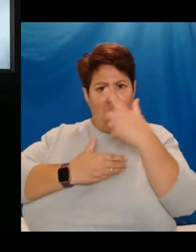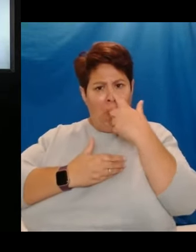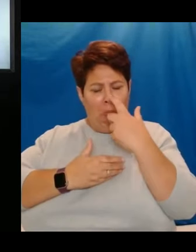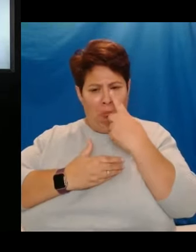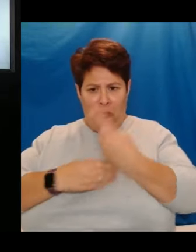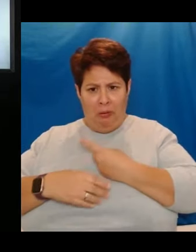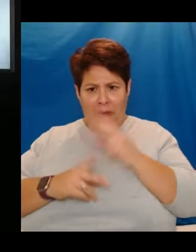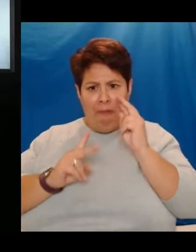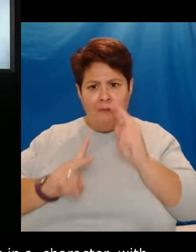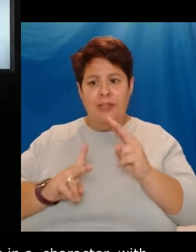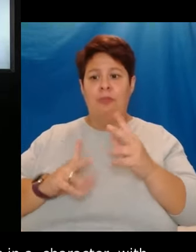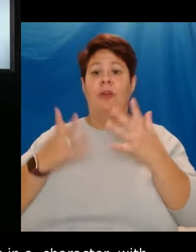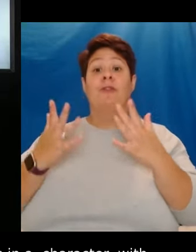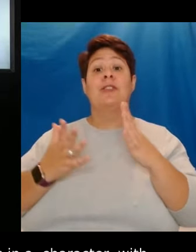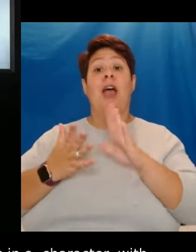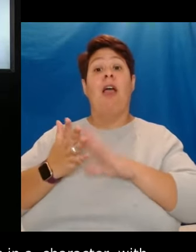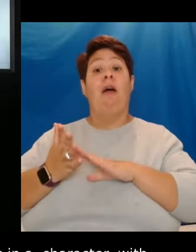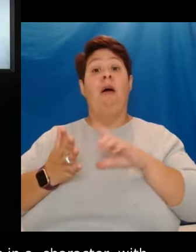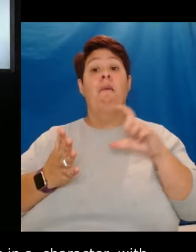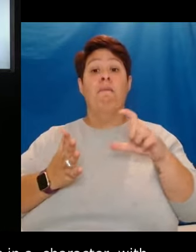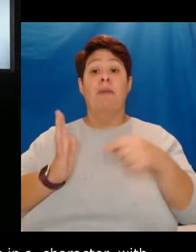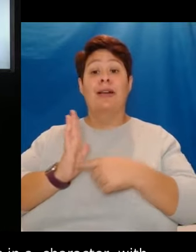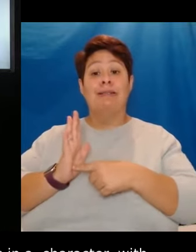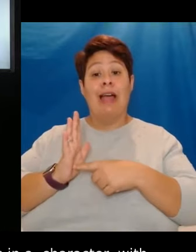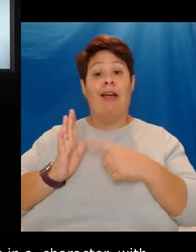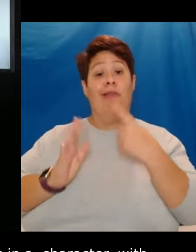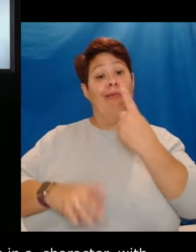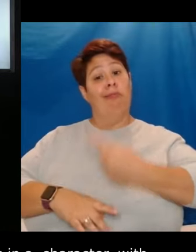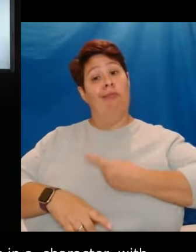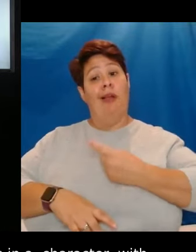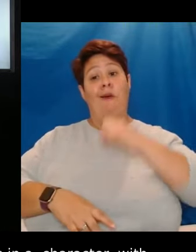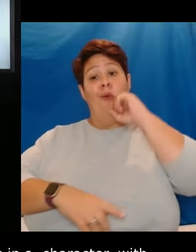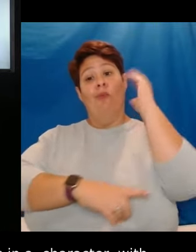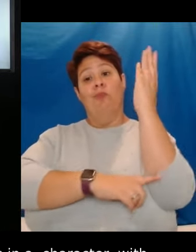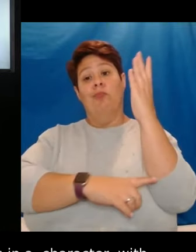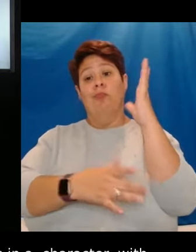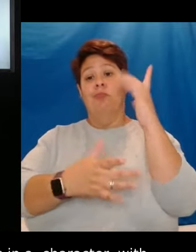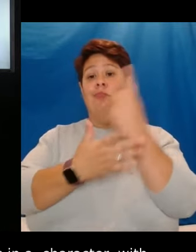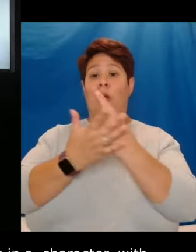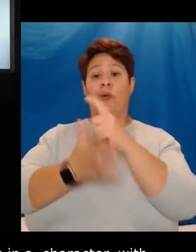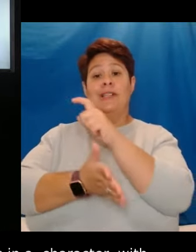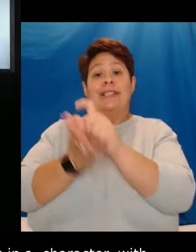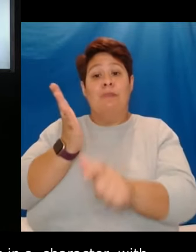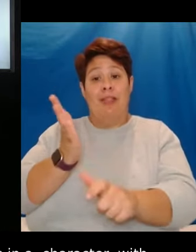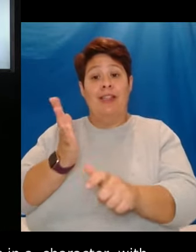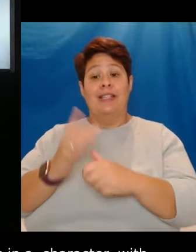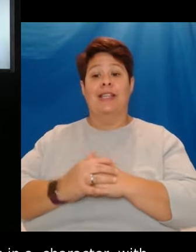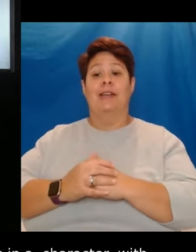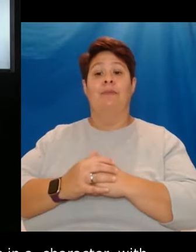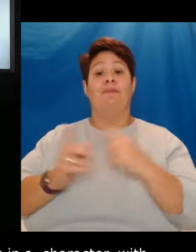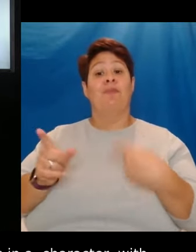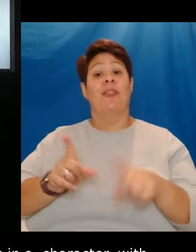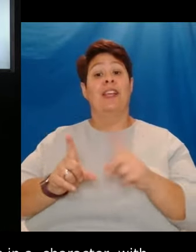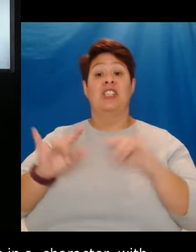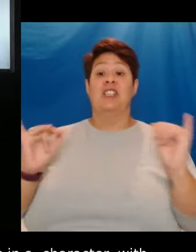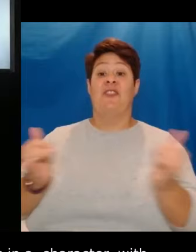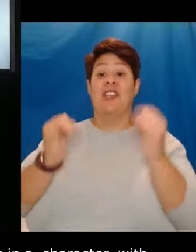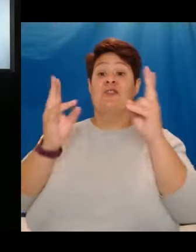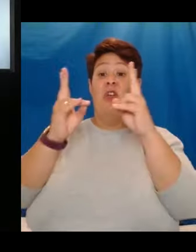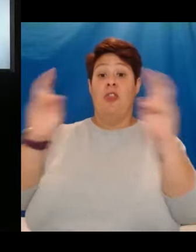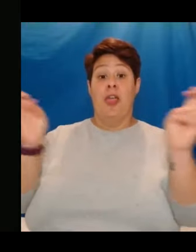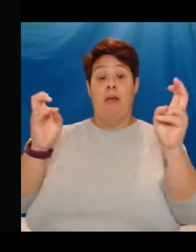McTaggart lecture, Jack has chosen to speak from the heart about disability. This year's festival theme is accelerating